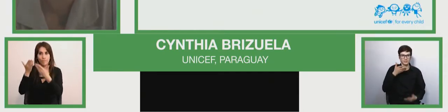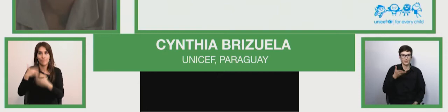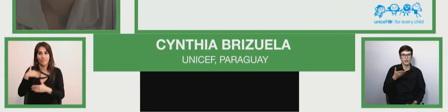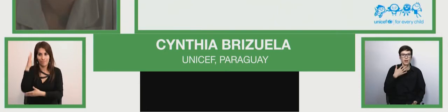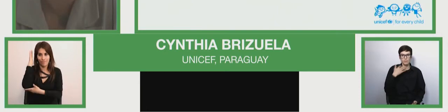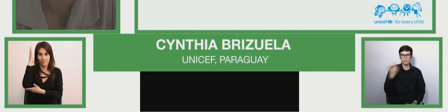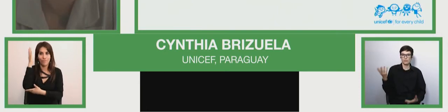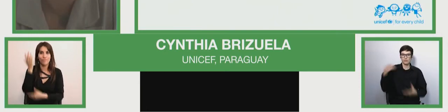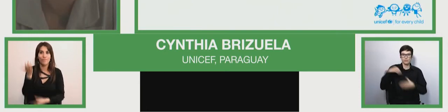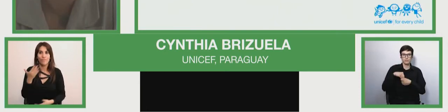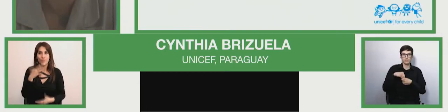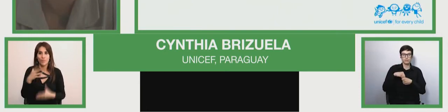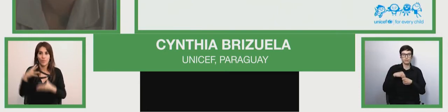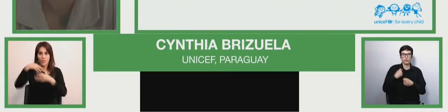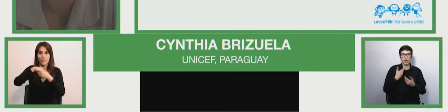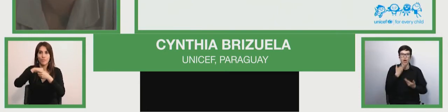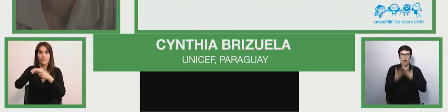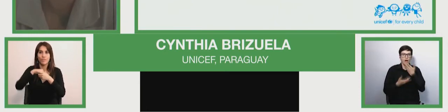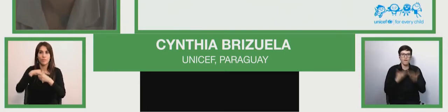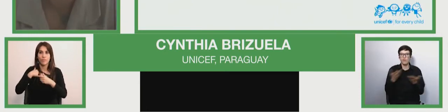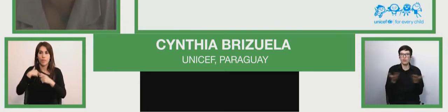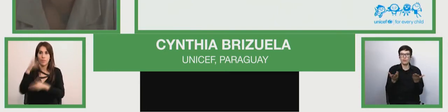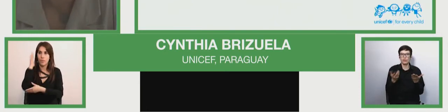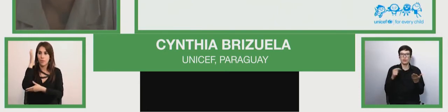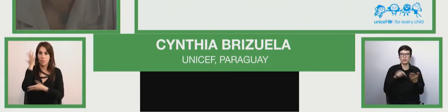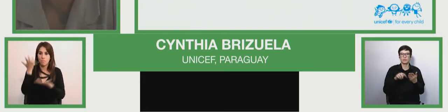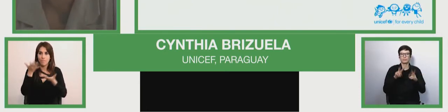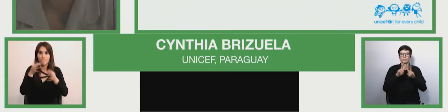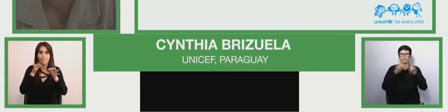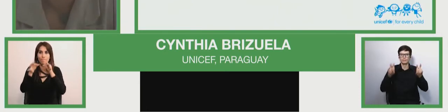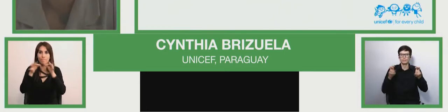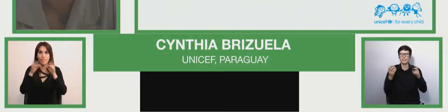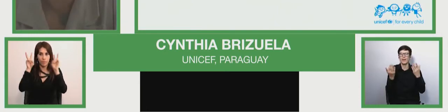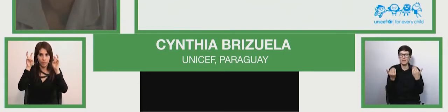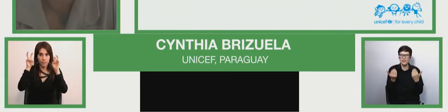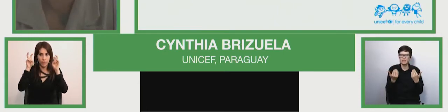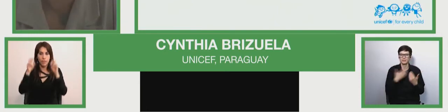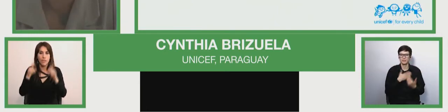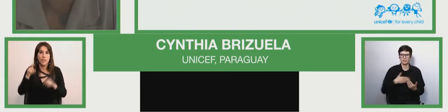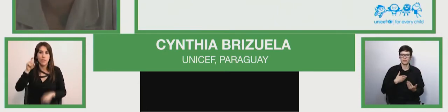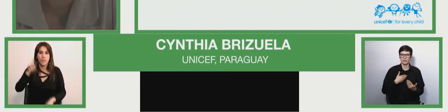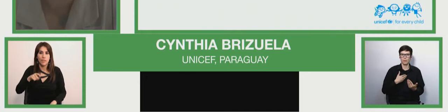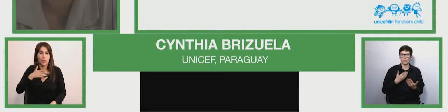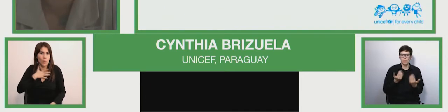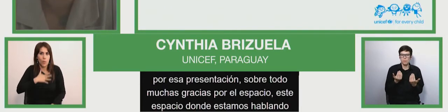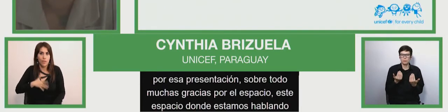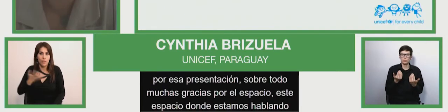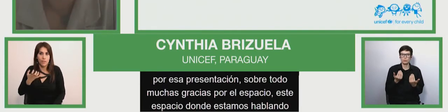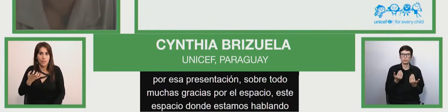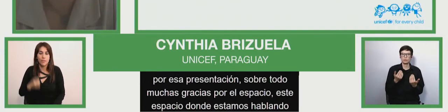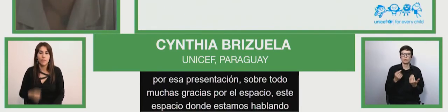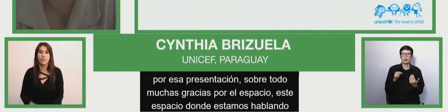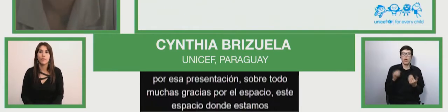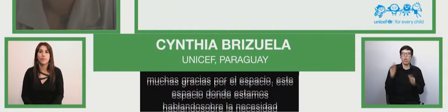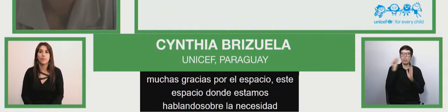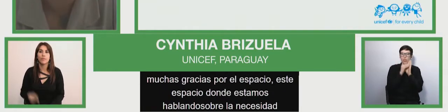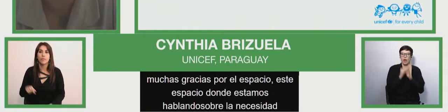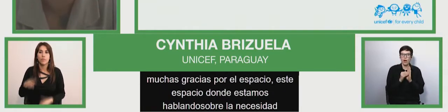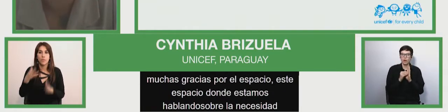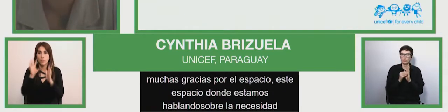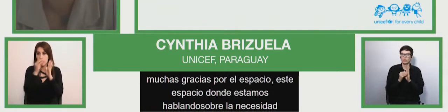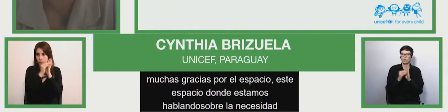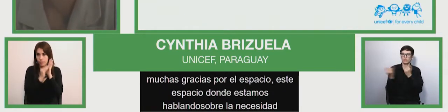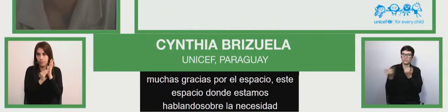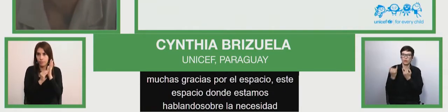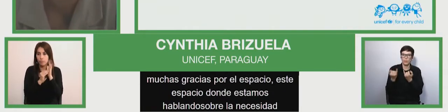about um the need to have data which helps us to plan which is to